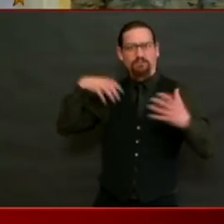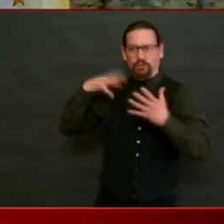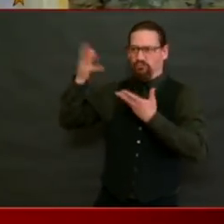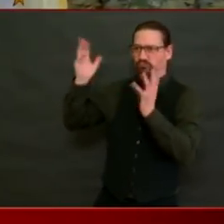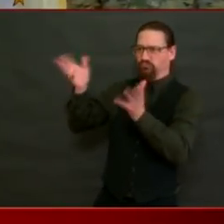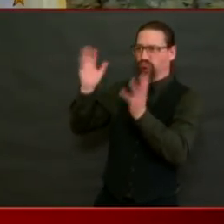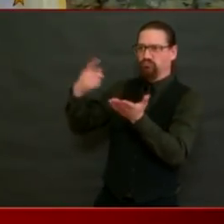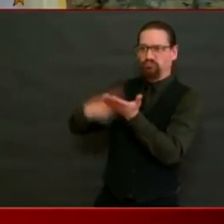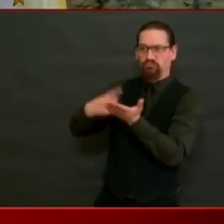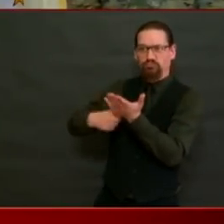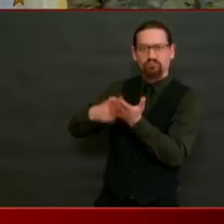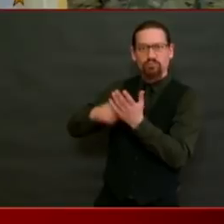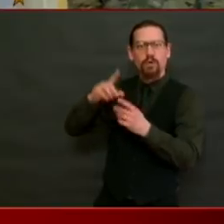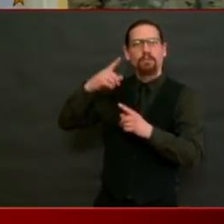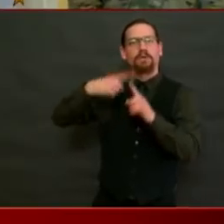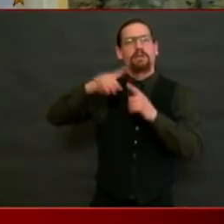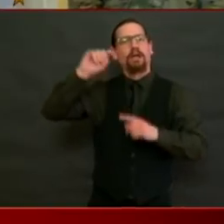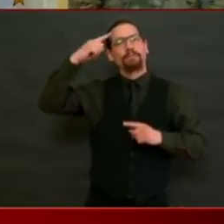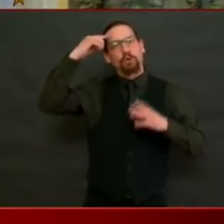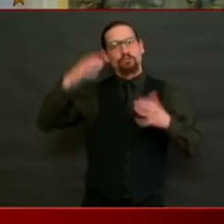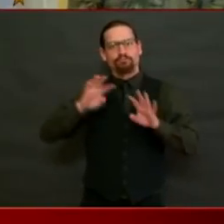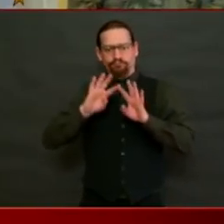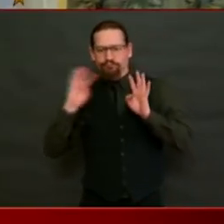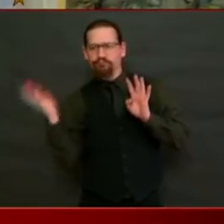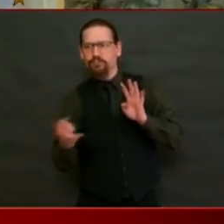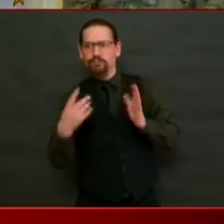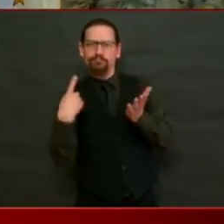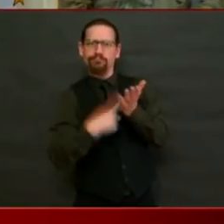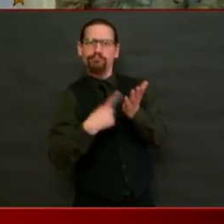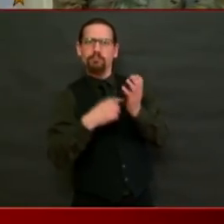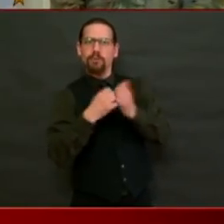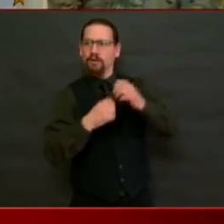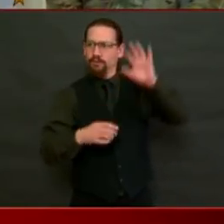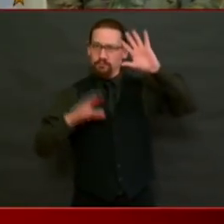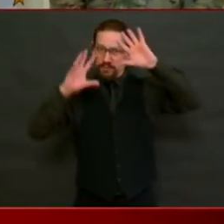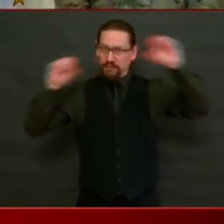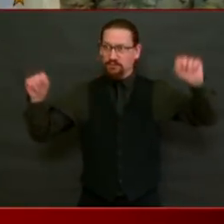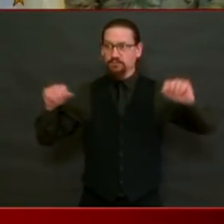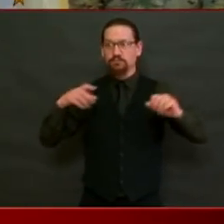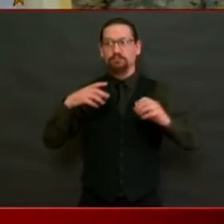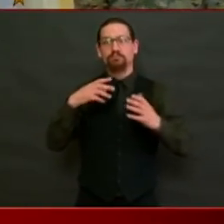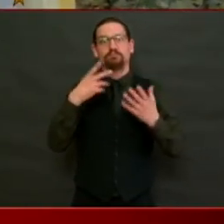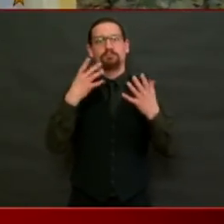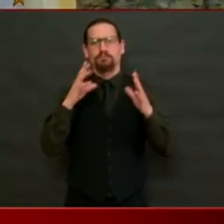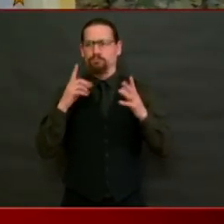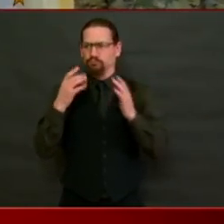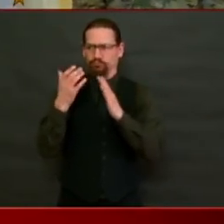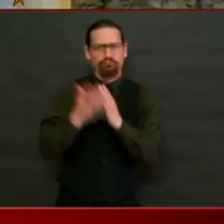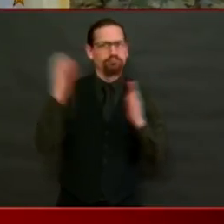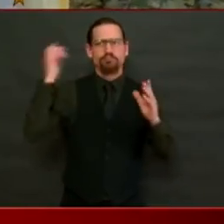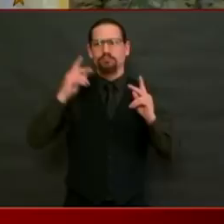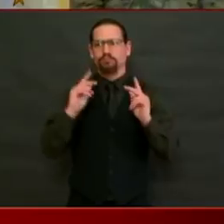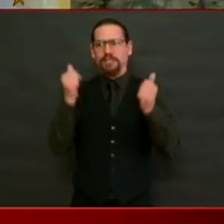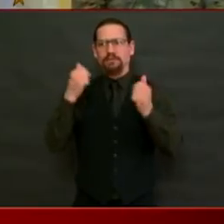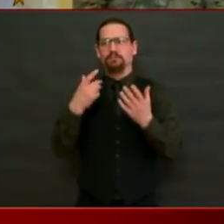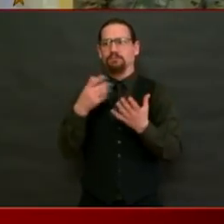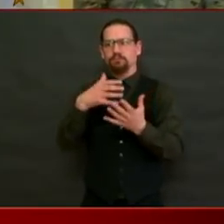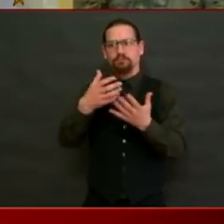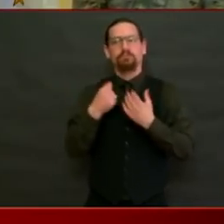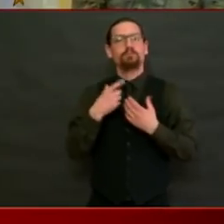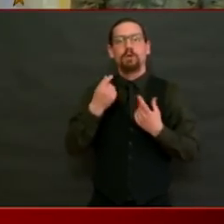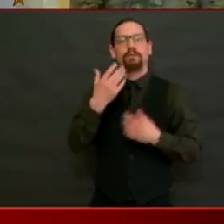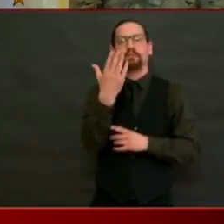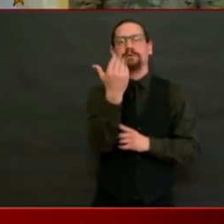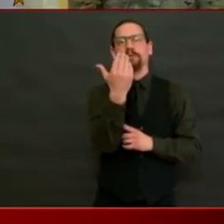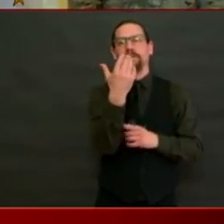right away 15 high-throughput Abbott diagnostic machines. We have yet to